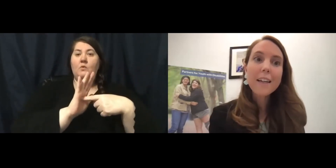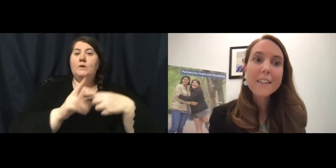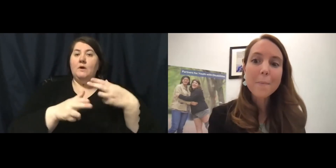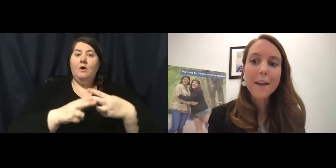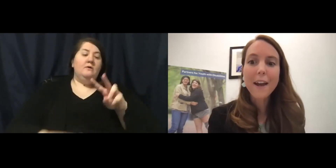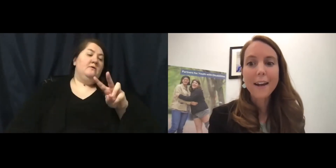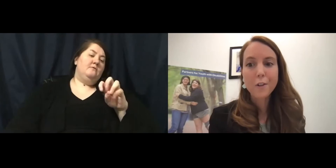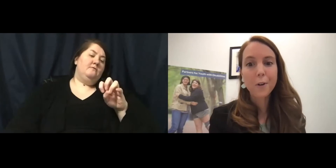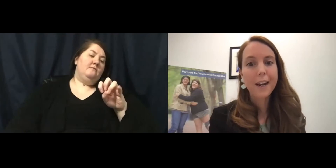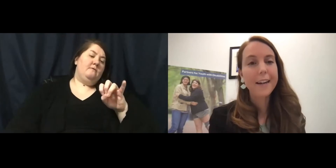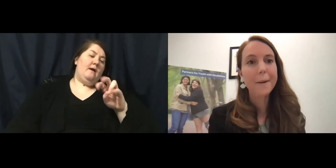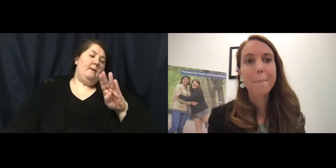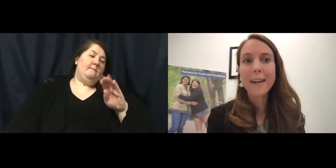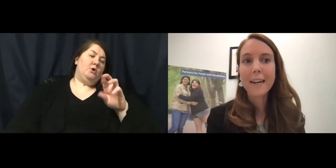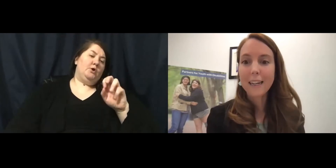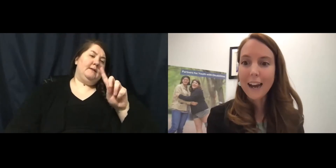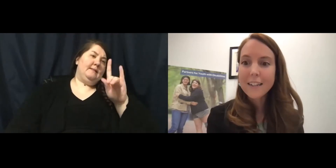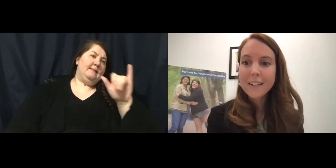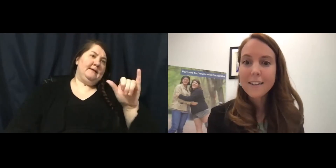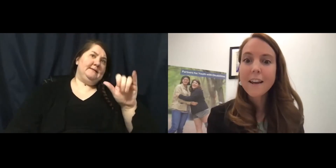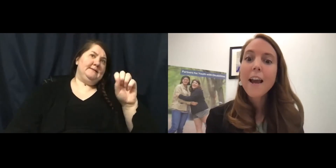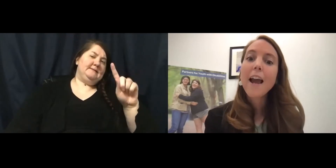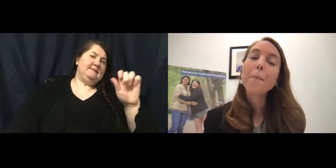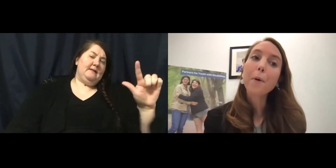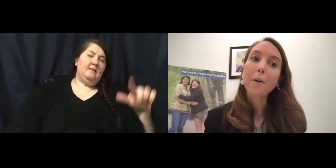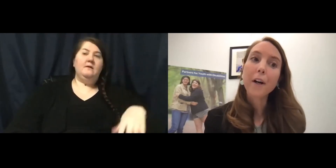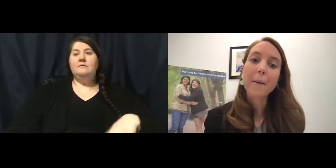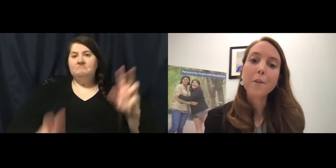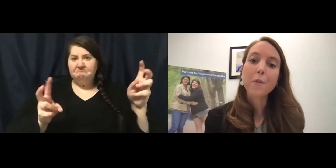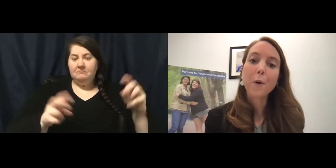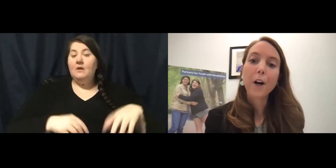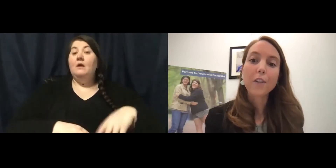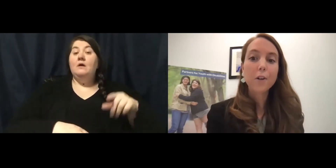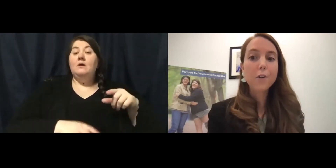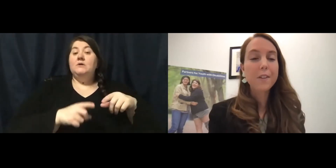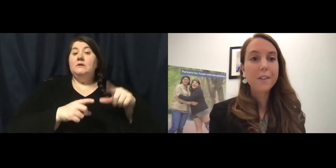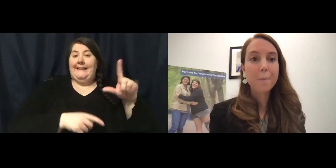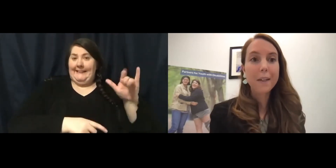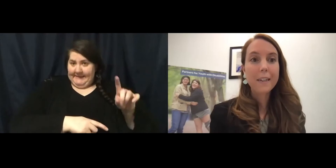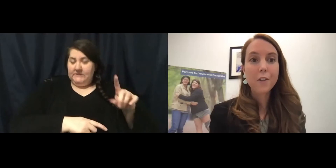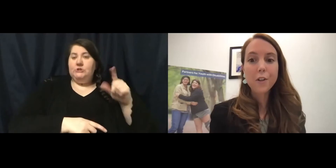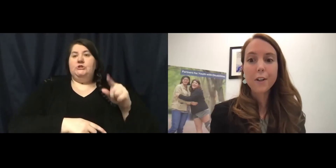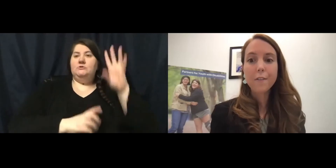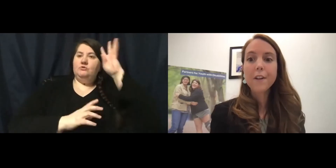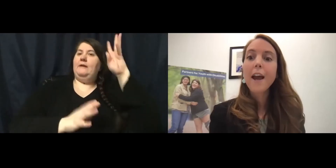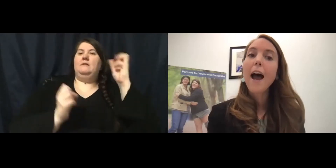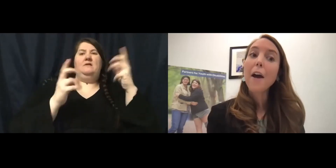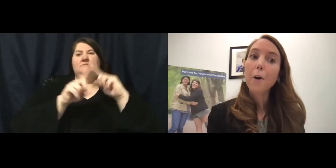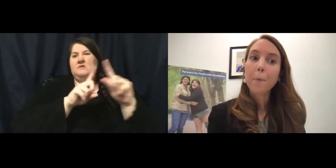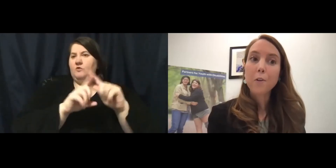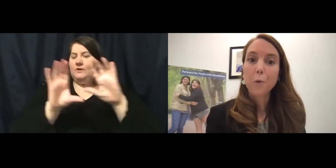Elizabeth has created many classes and programs for adults with disabilities served